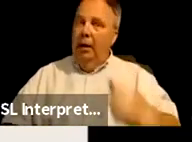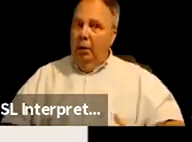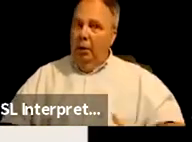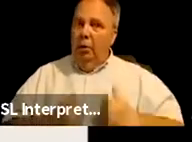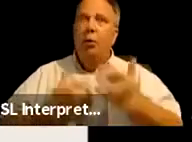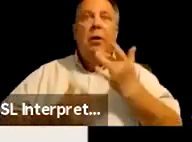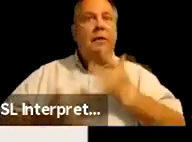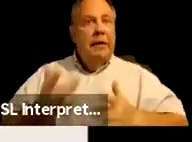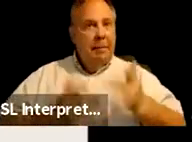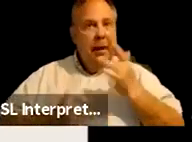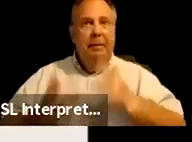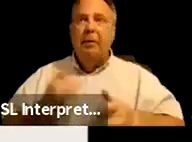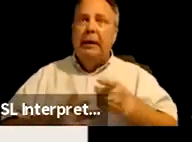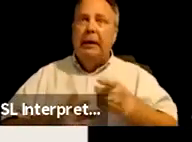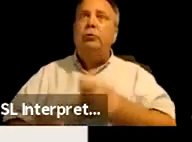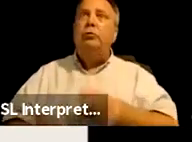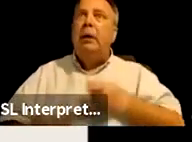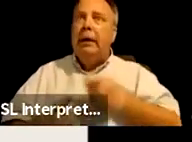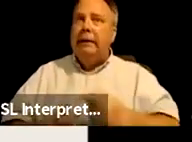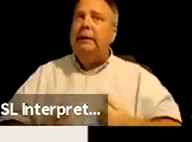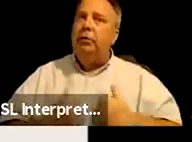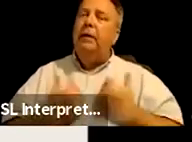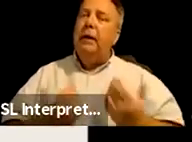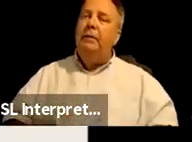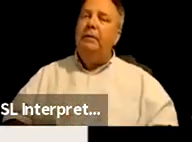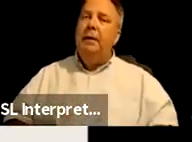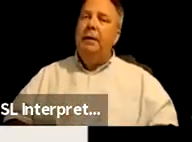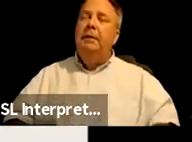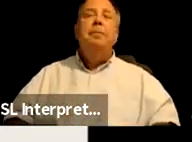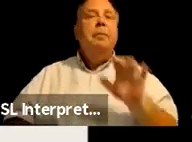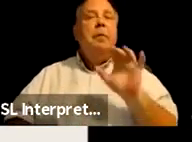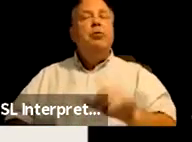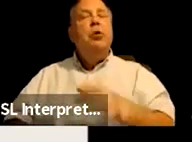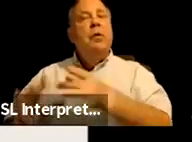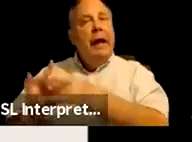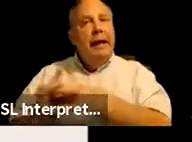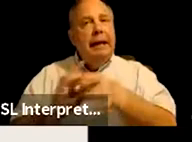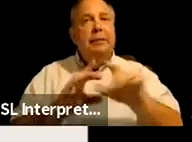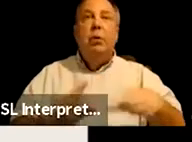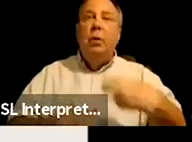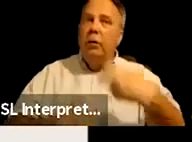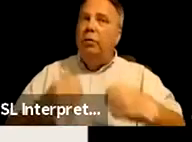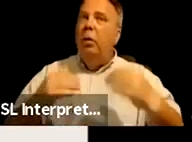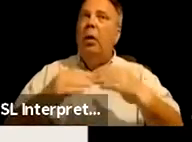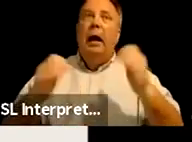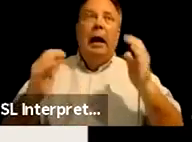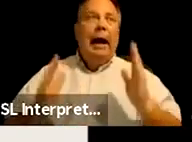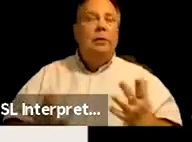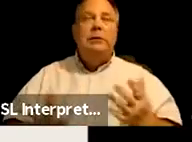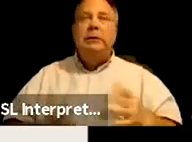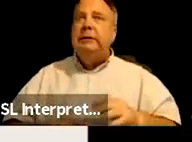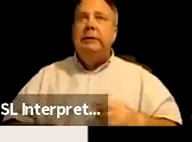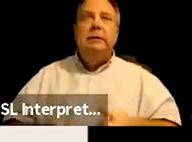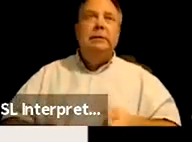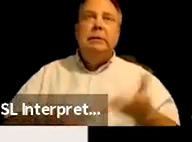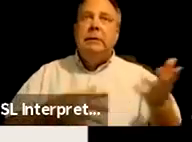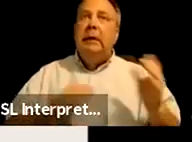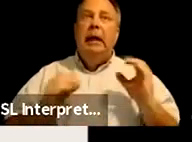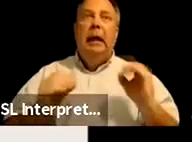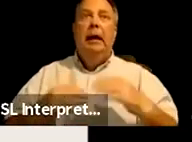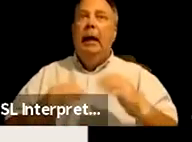poverty and you're struggling to survive. And so that leads to other issues like housing instability and houselessness.